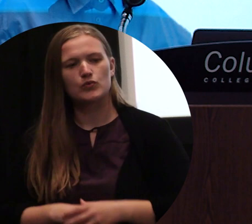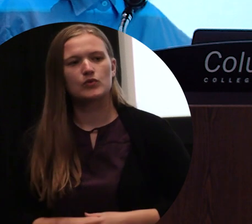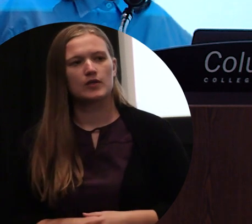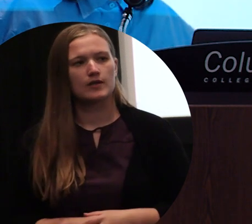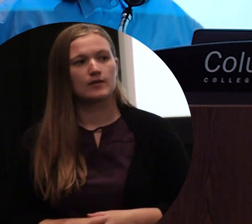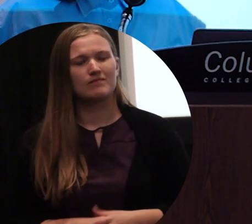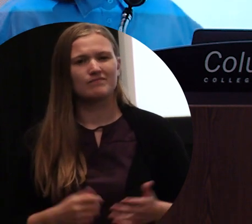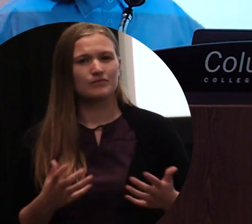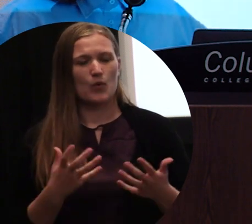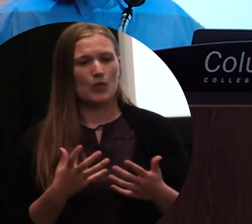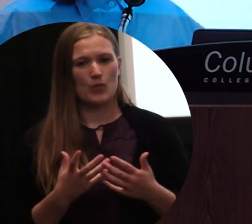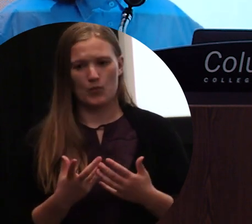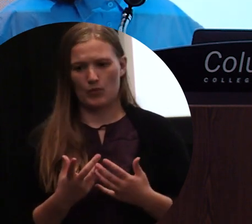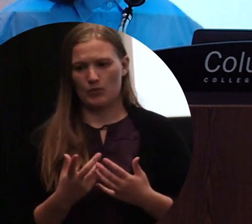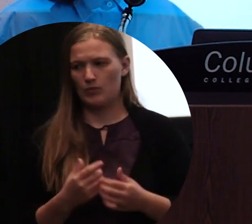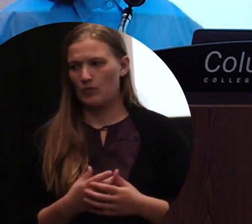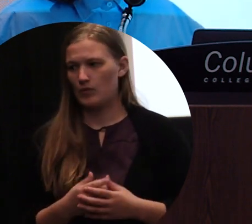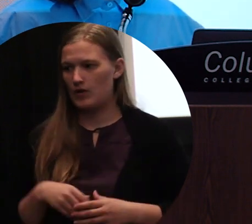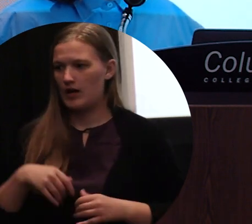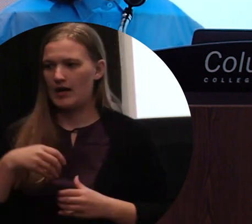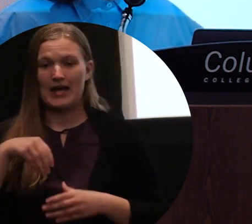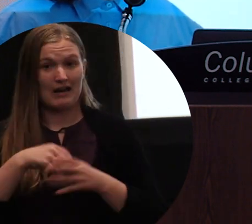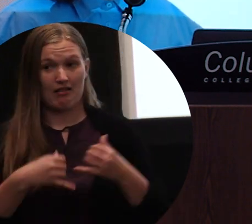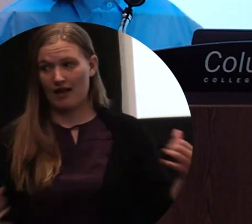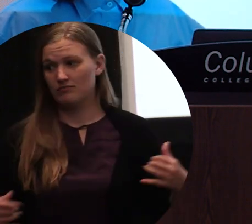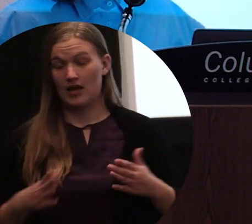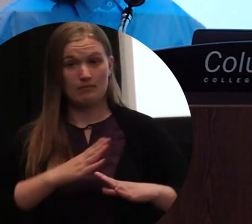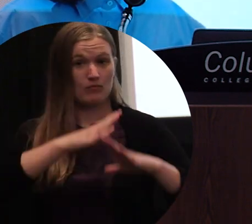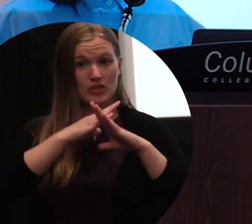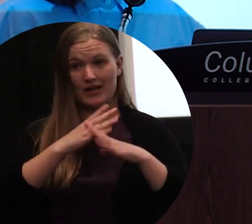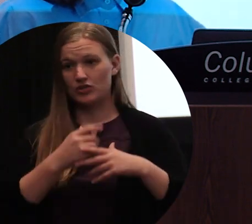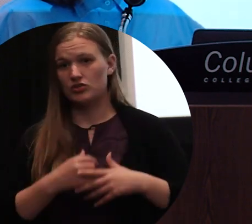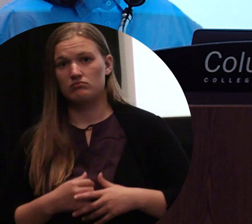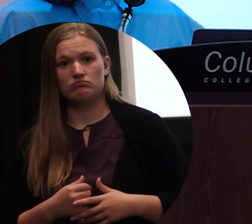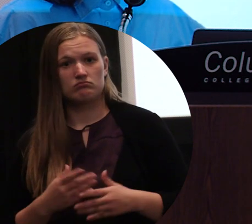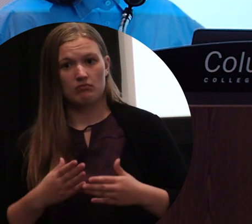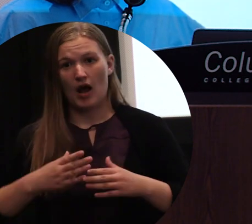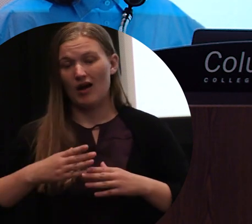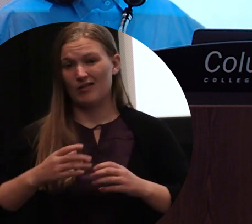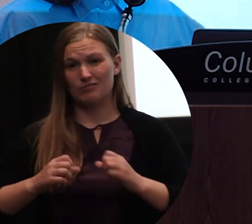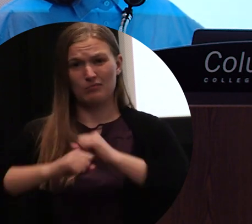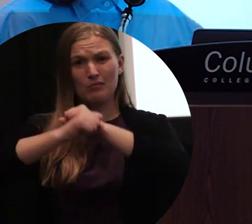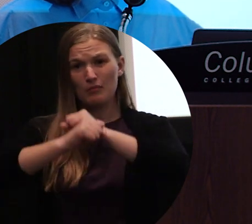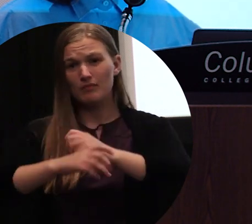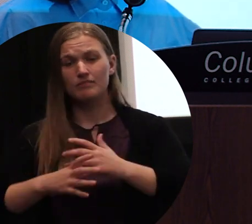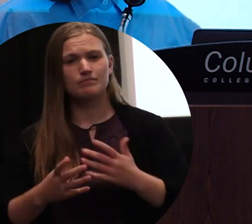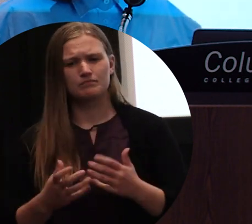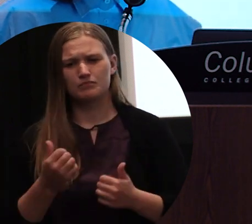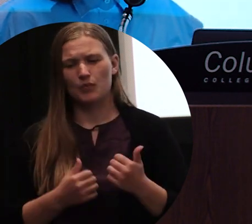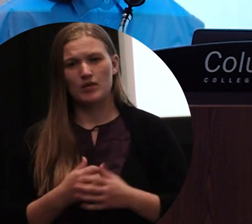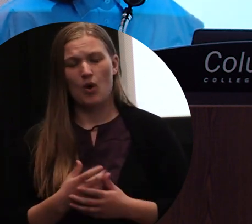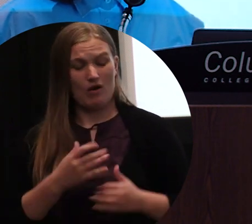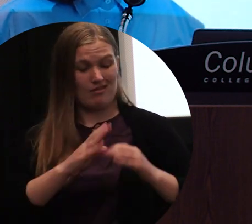What is in a line? Is it protection? Is it a barrier? Where is the line? What are the agreements to a line? Why do